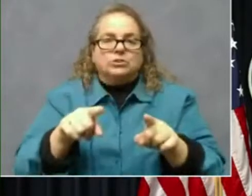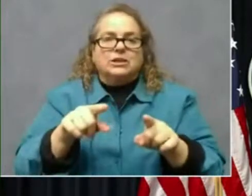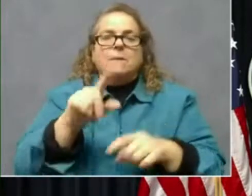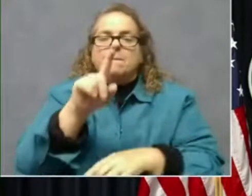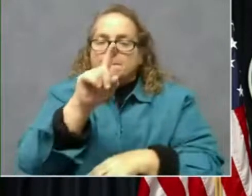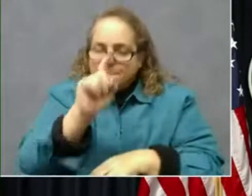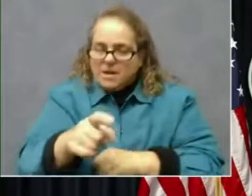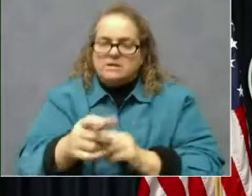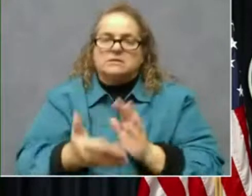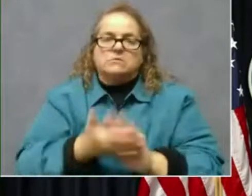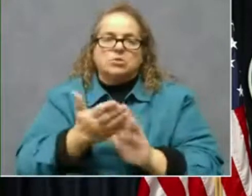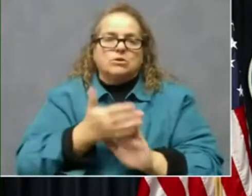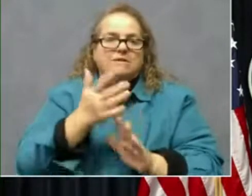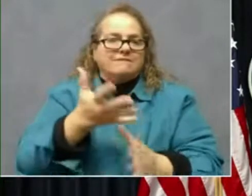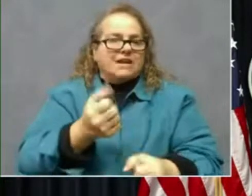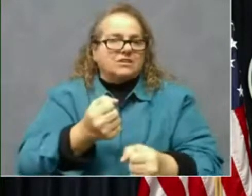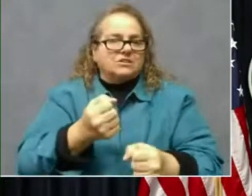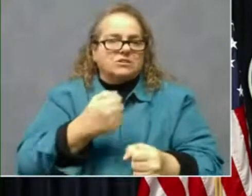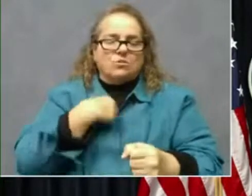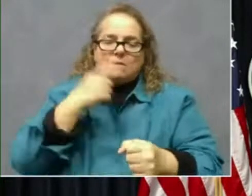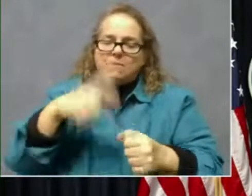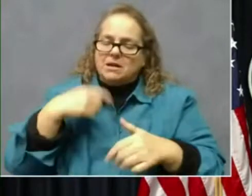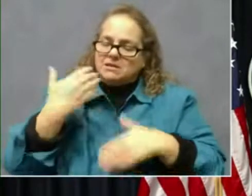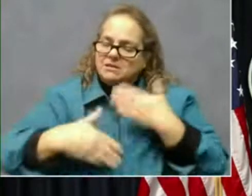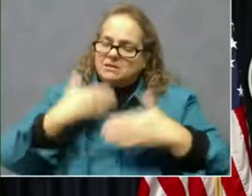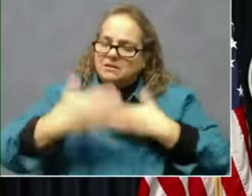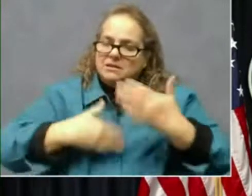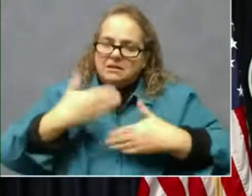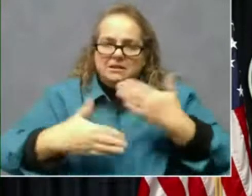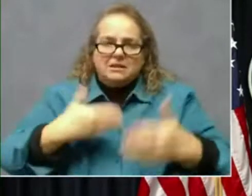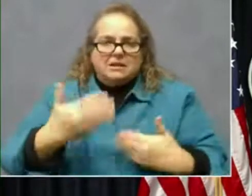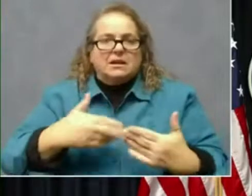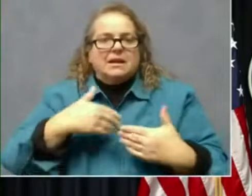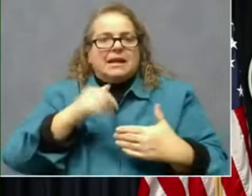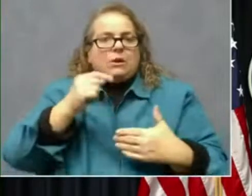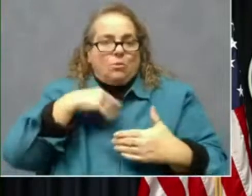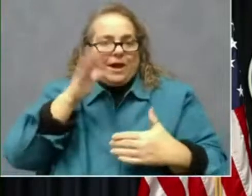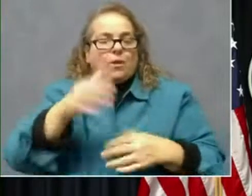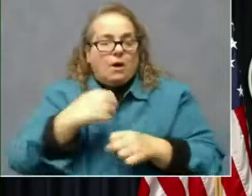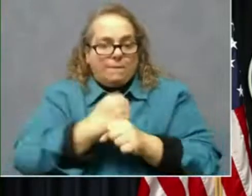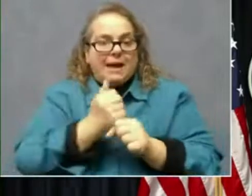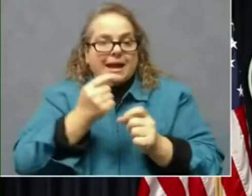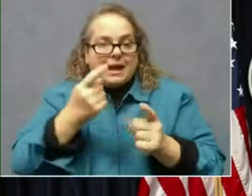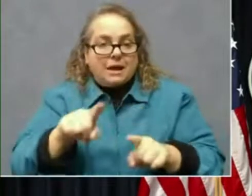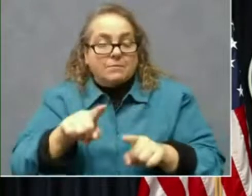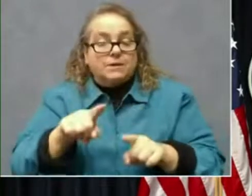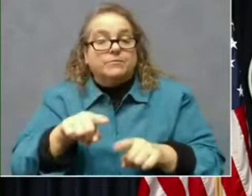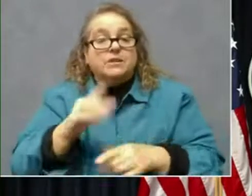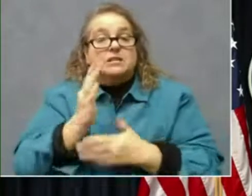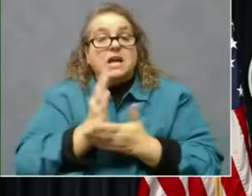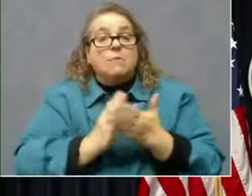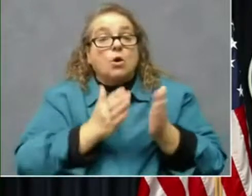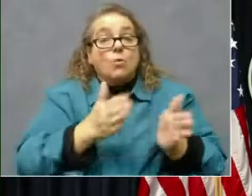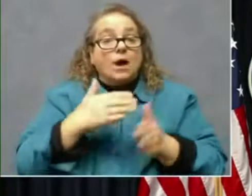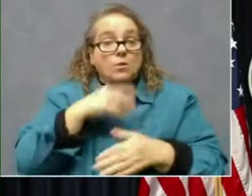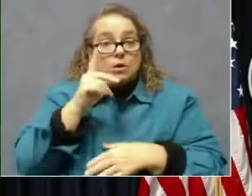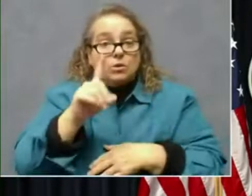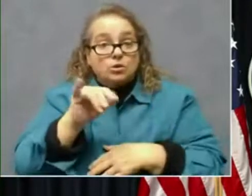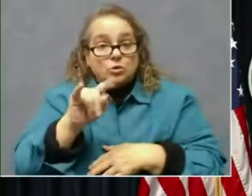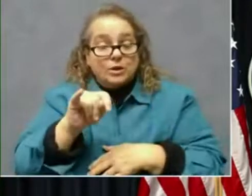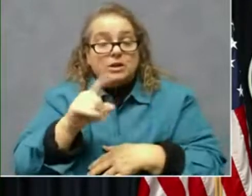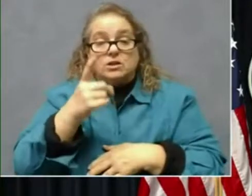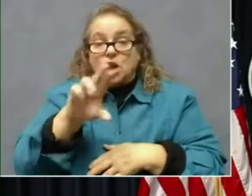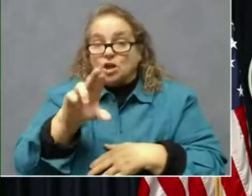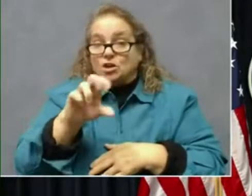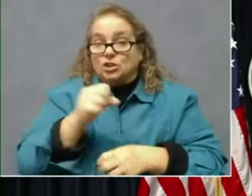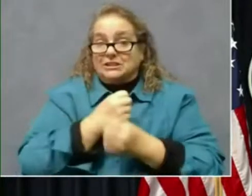make it happen. Some of the ways that we're going to do that, Dr. Stack is going to talk through providing more